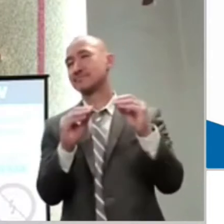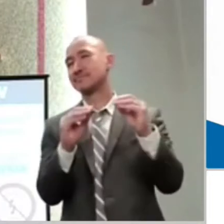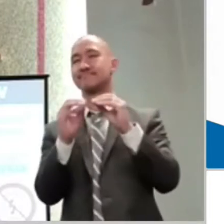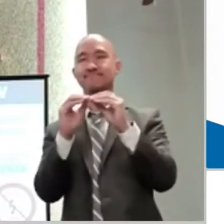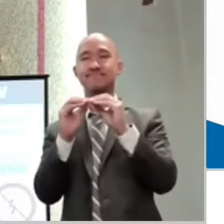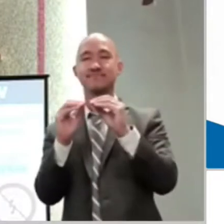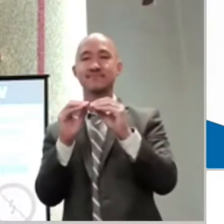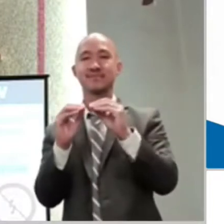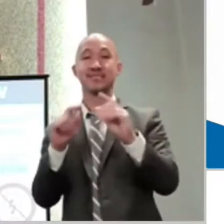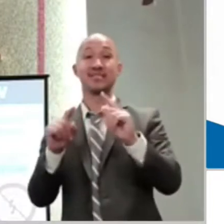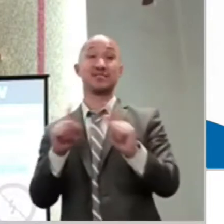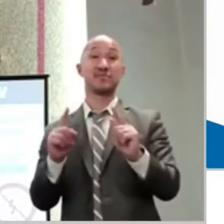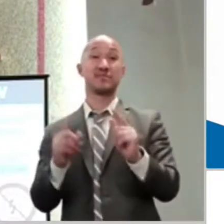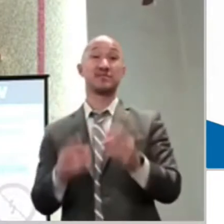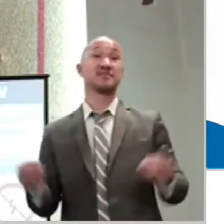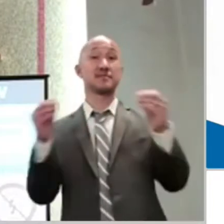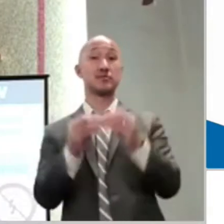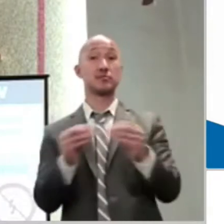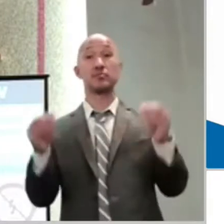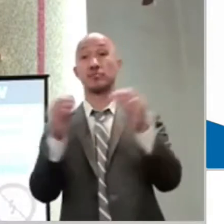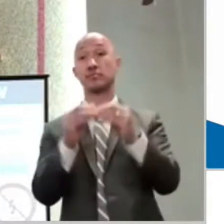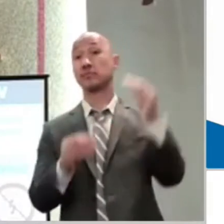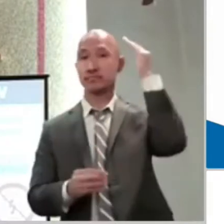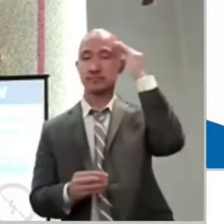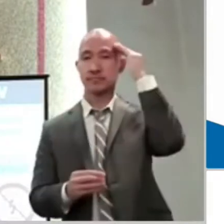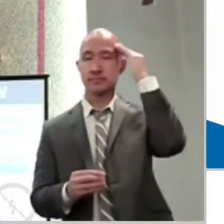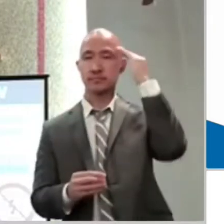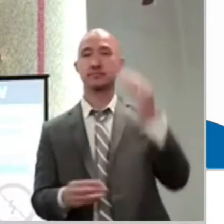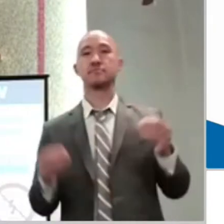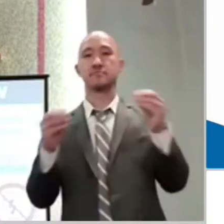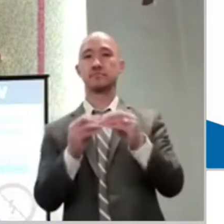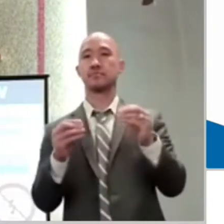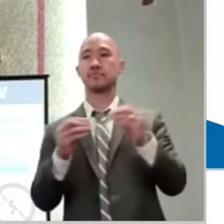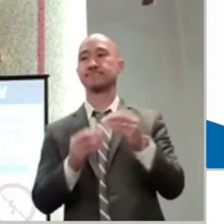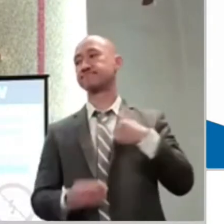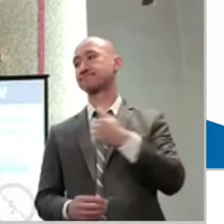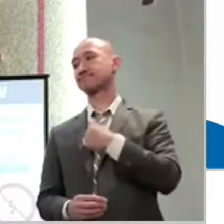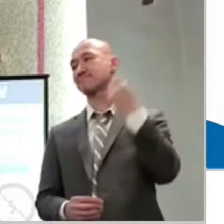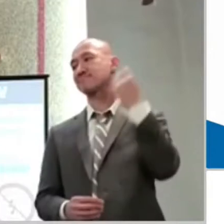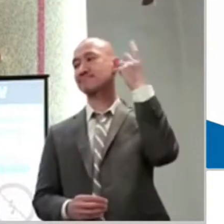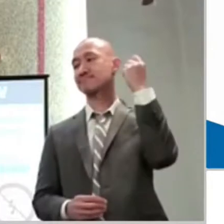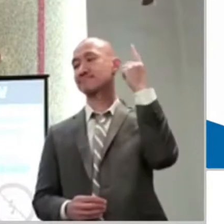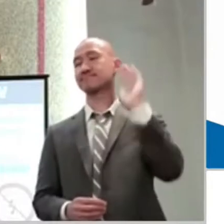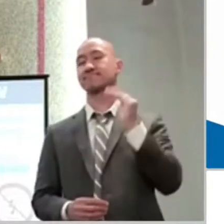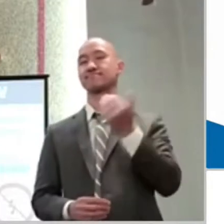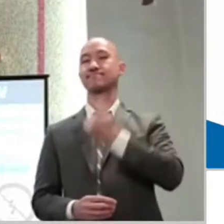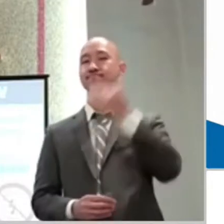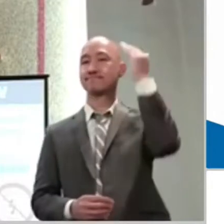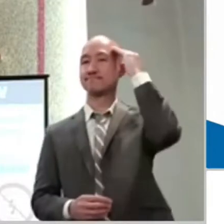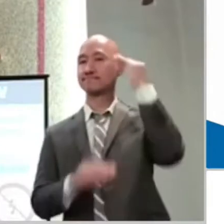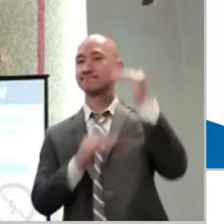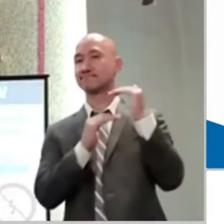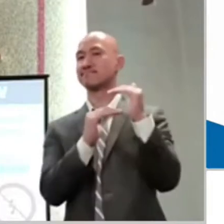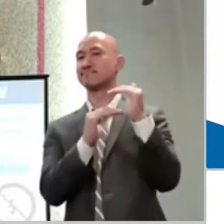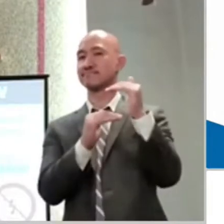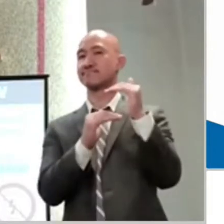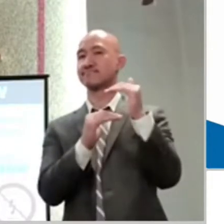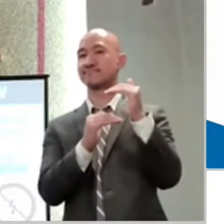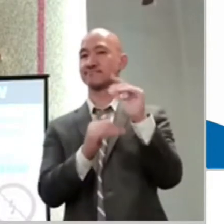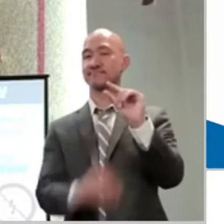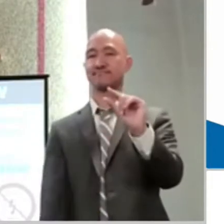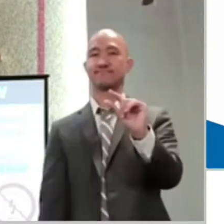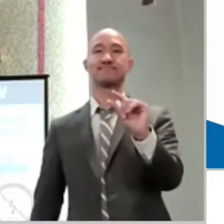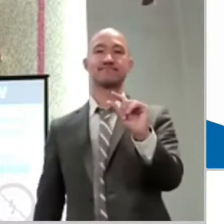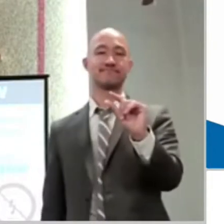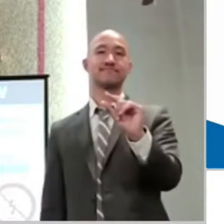think, know, the more open to deception that you really are, unless you're looking in the word of God. Because the